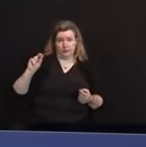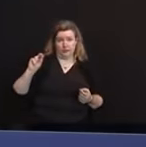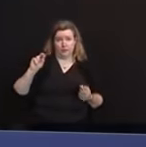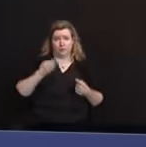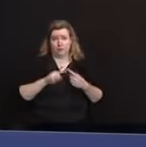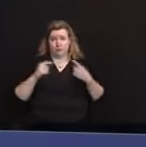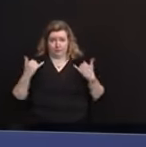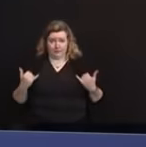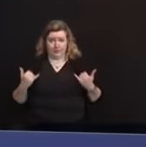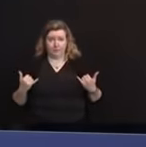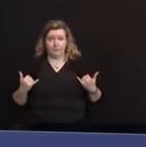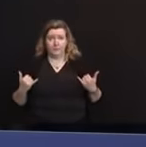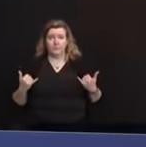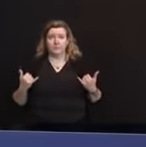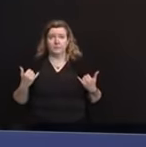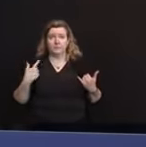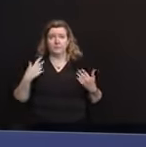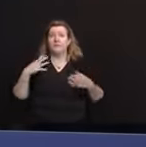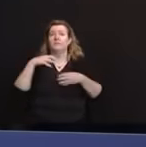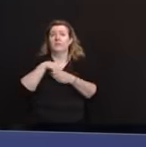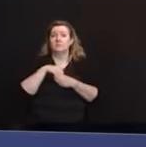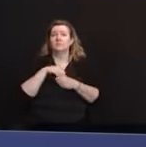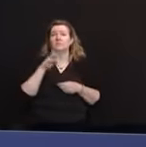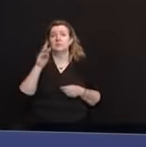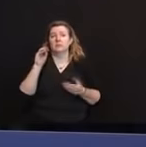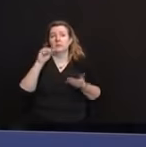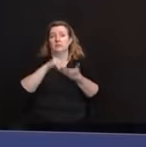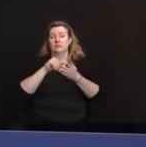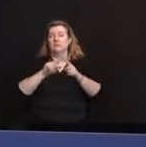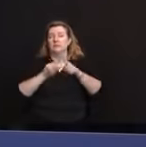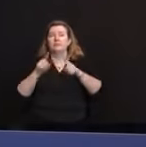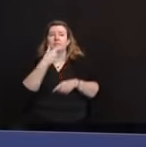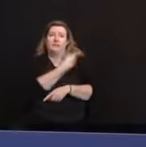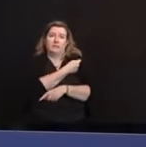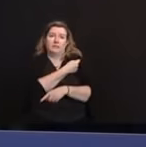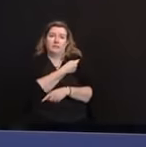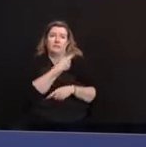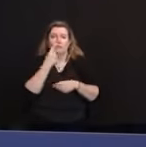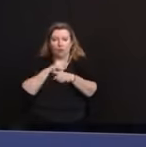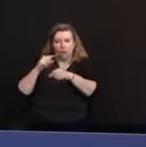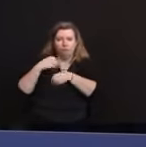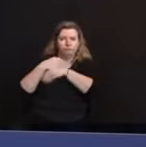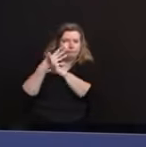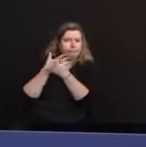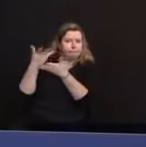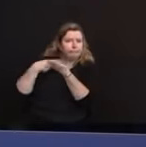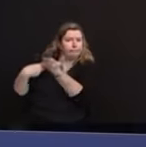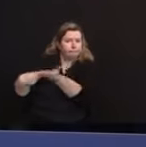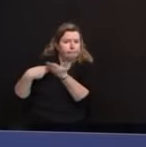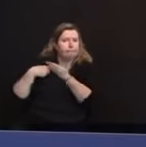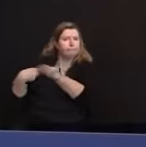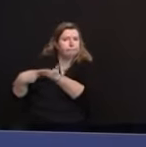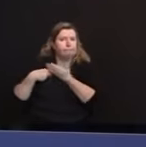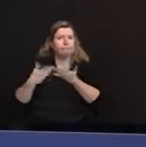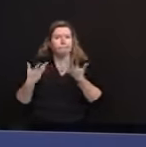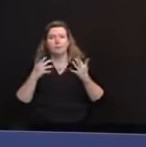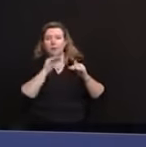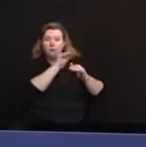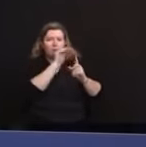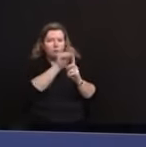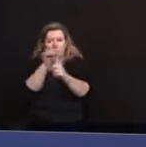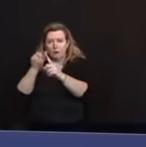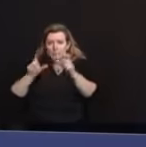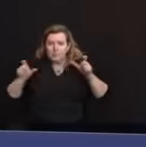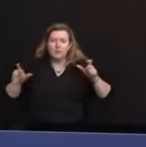60 vaccine awareness calls with more than 4,000 stakeholders throughout the state. The